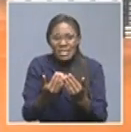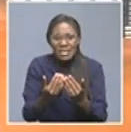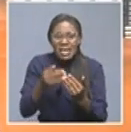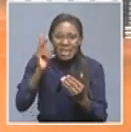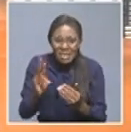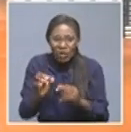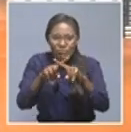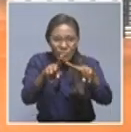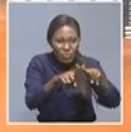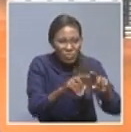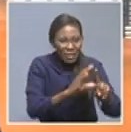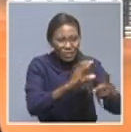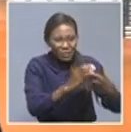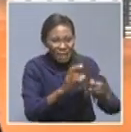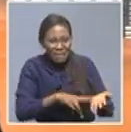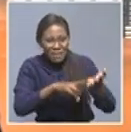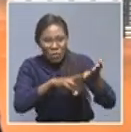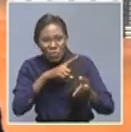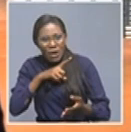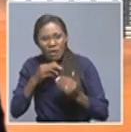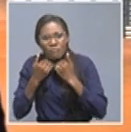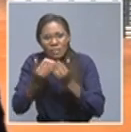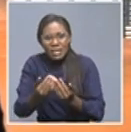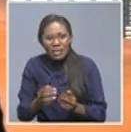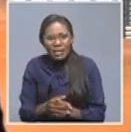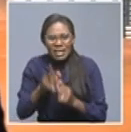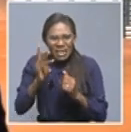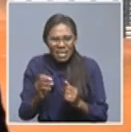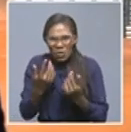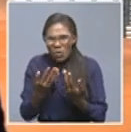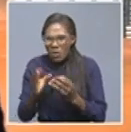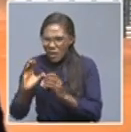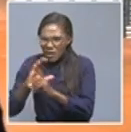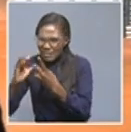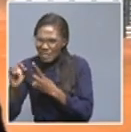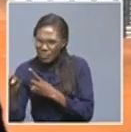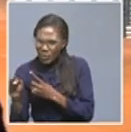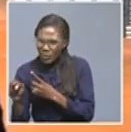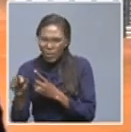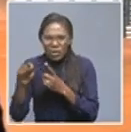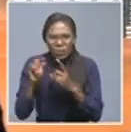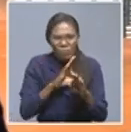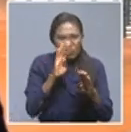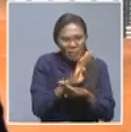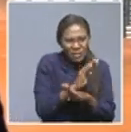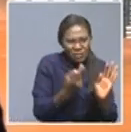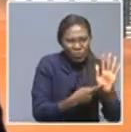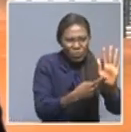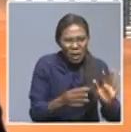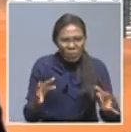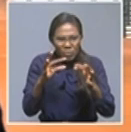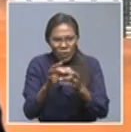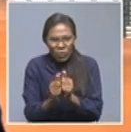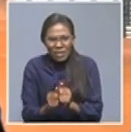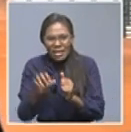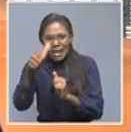our different tribes in the country and beyond and also connect the linkage between the totems to other nations